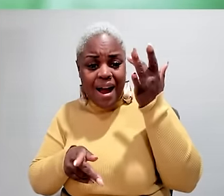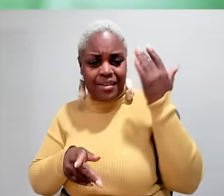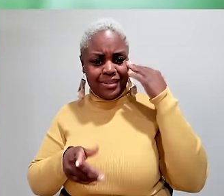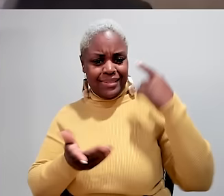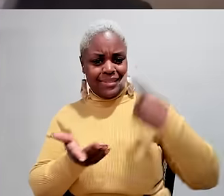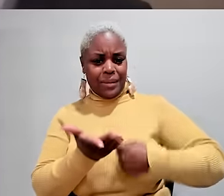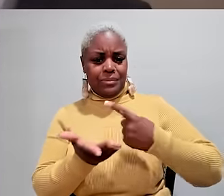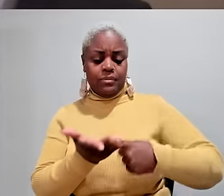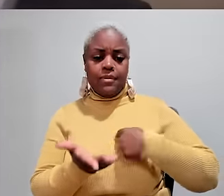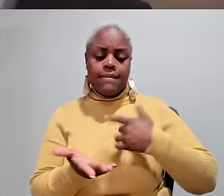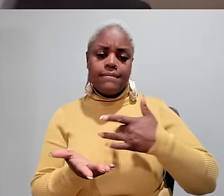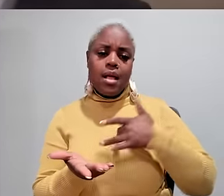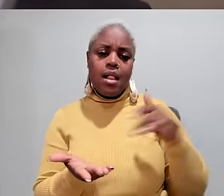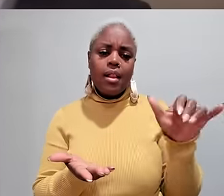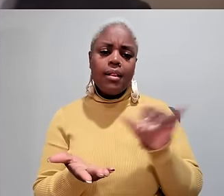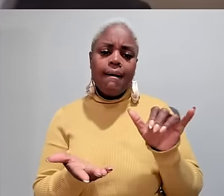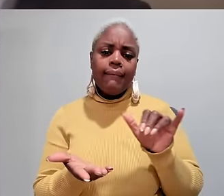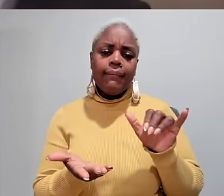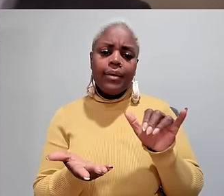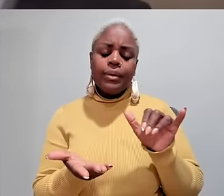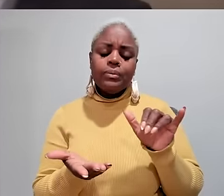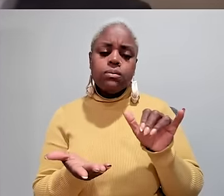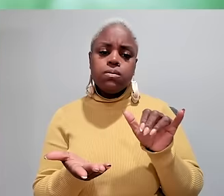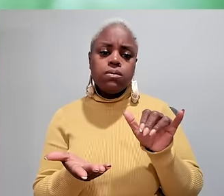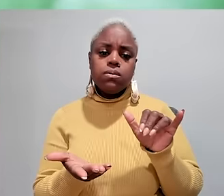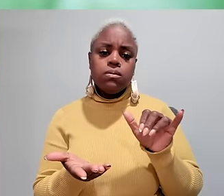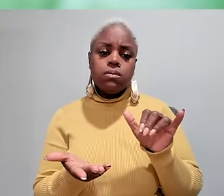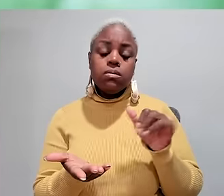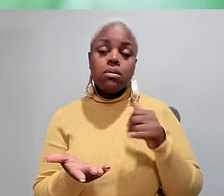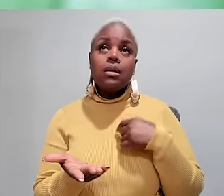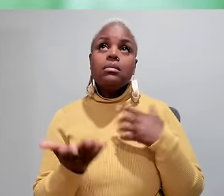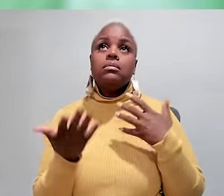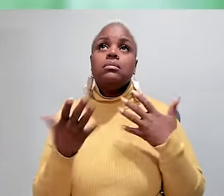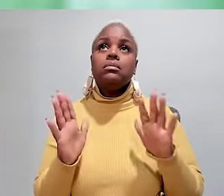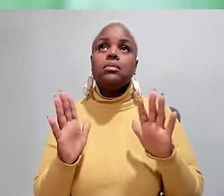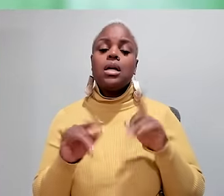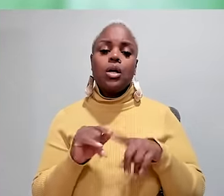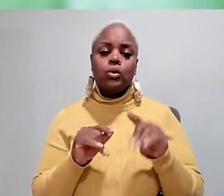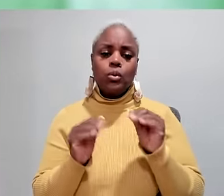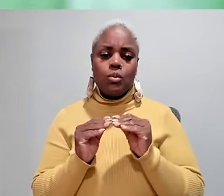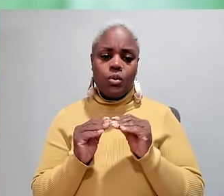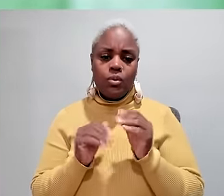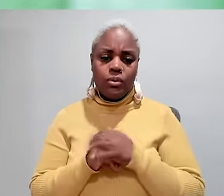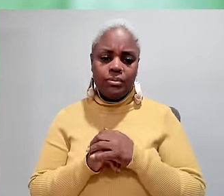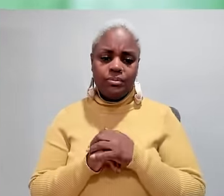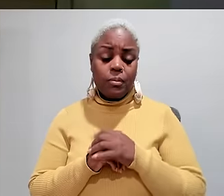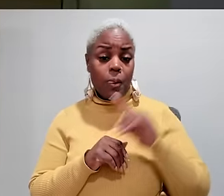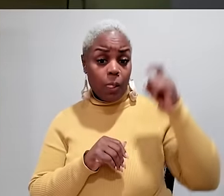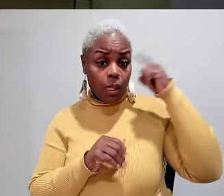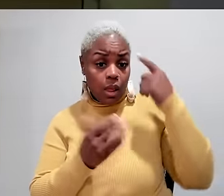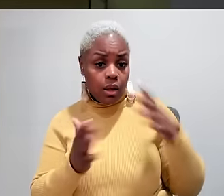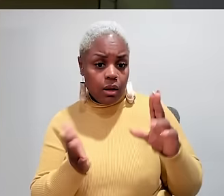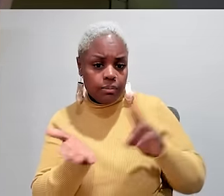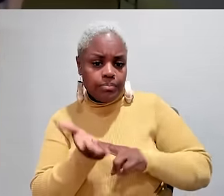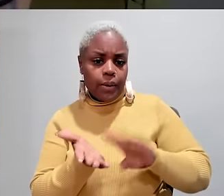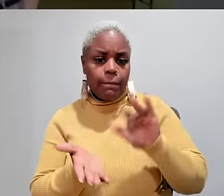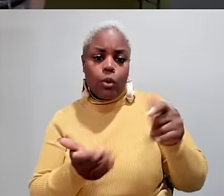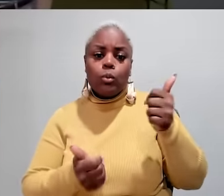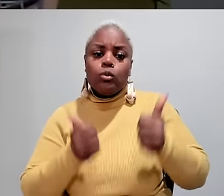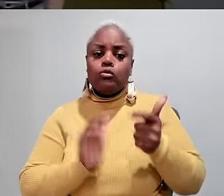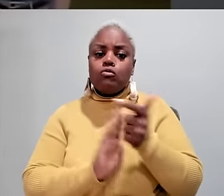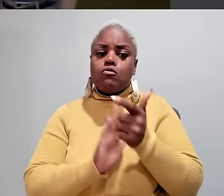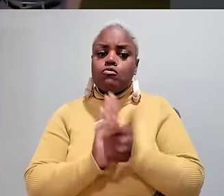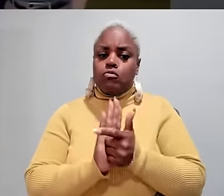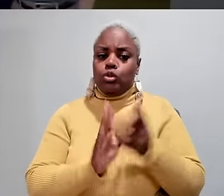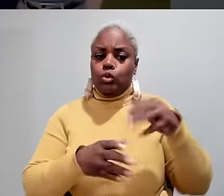taking care of her, because sometimes I just feel like I can't do it no more. The governor signed a bill into